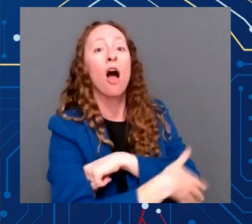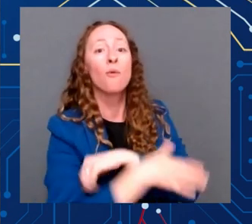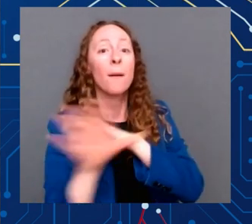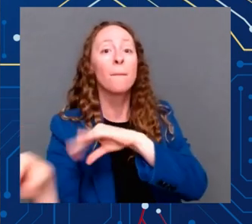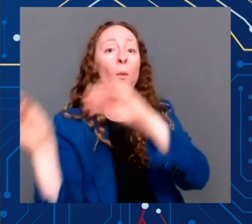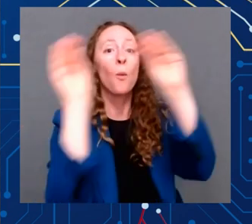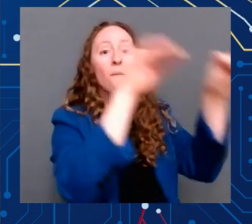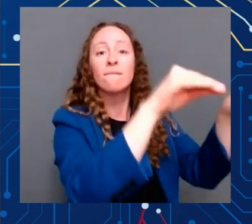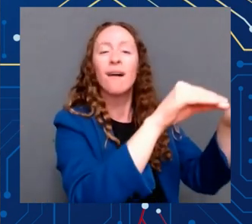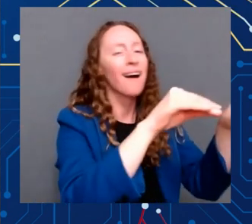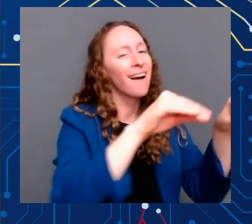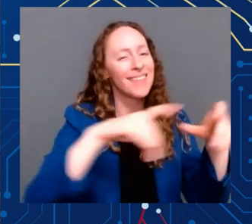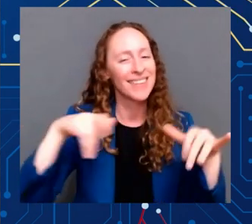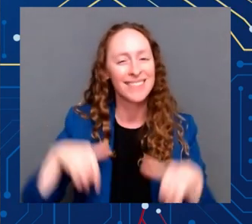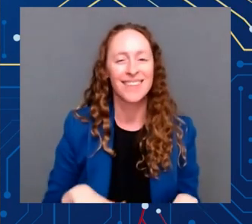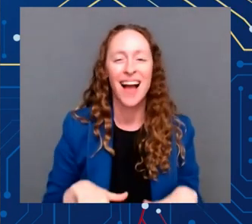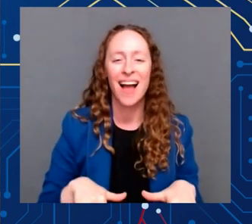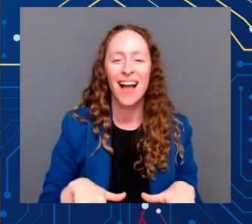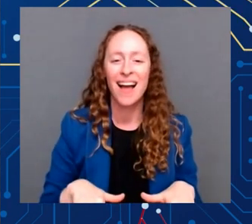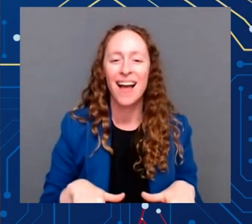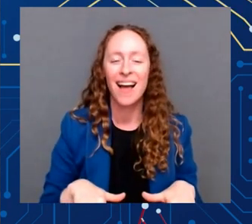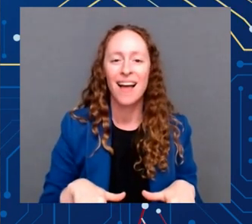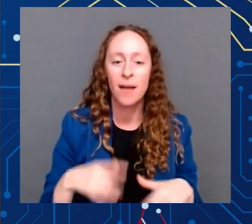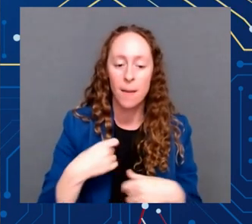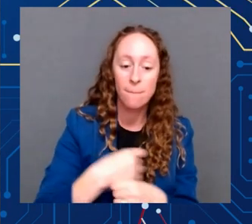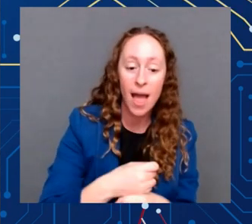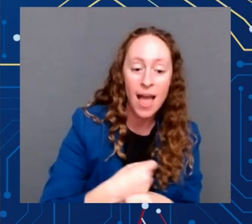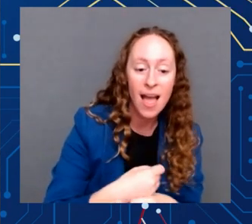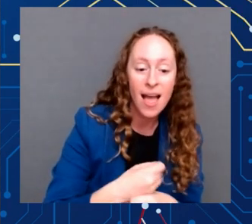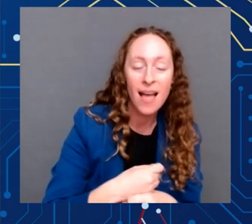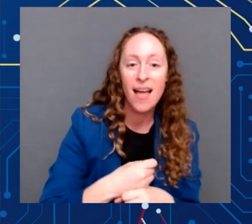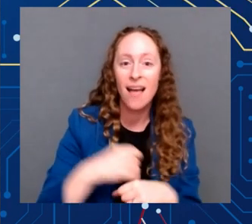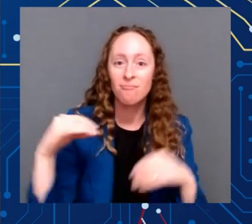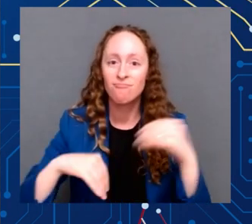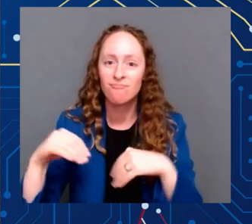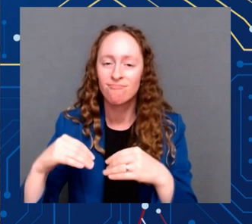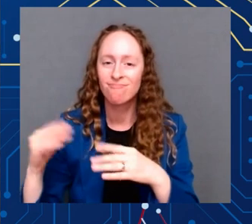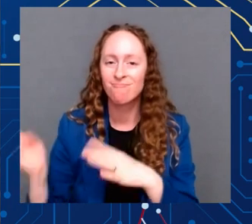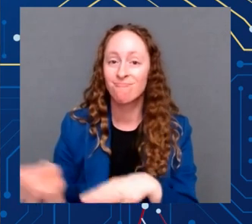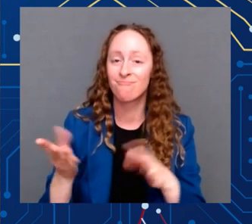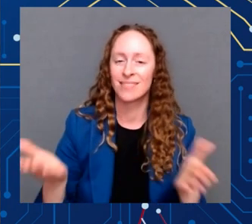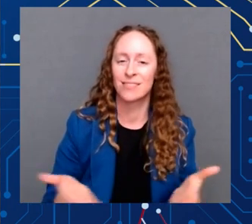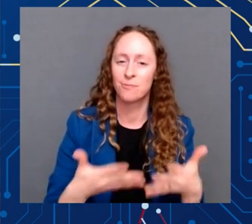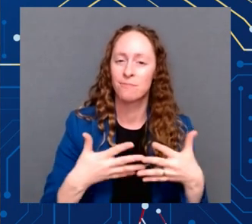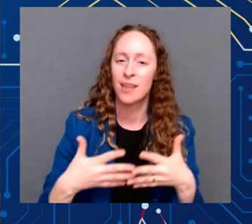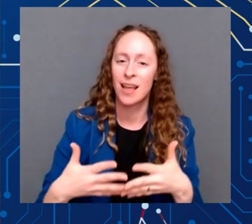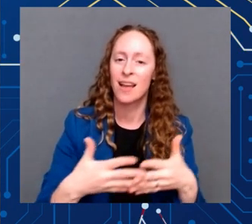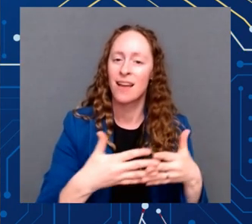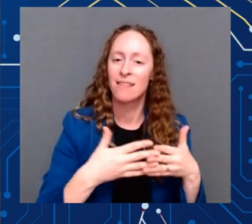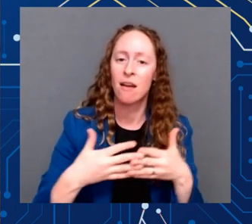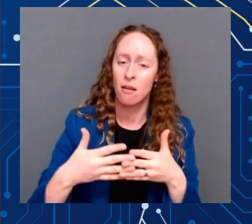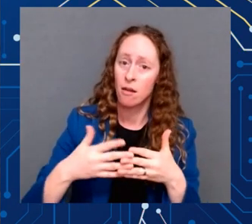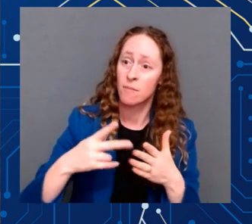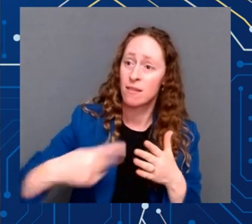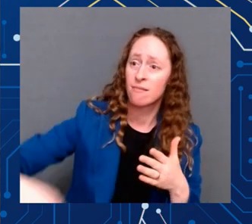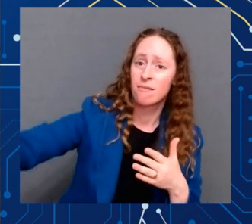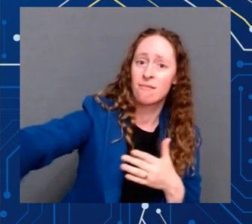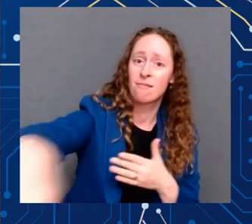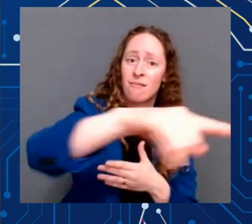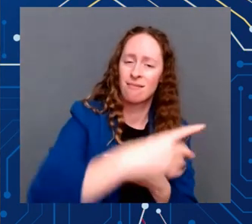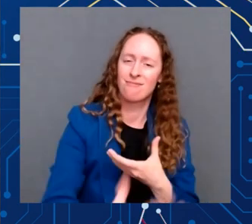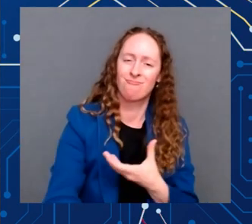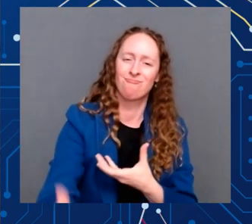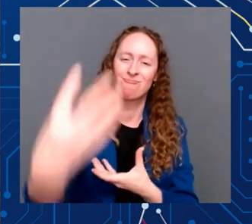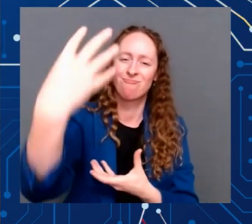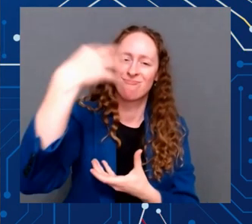sure we include all of America, supporting entrepreneurs and technological hubs across America, including historic black colleges and universities,